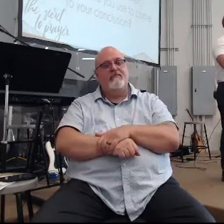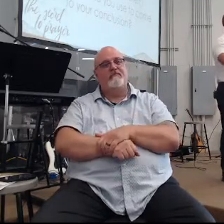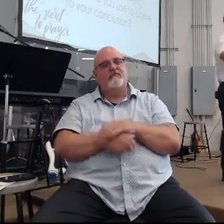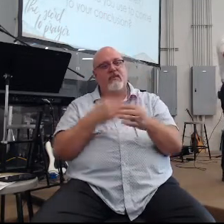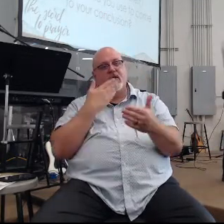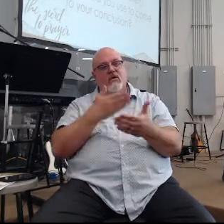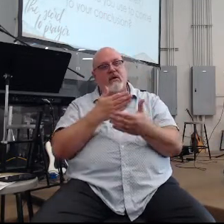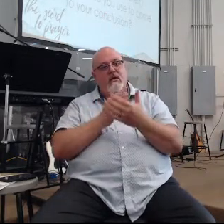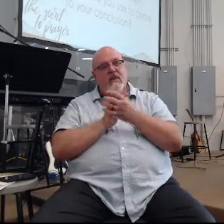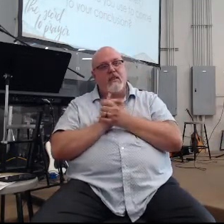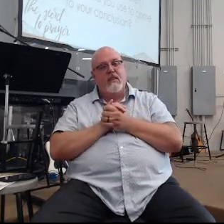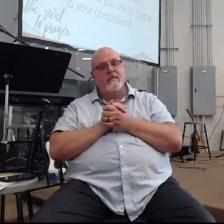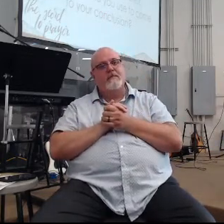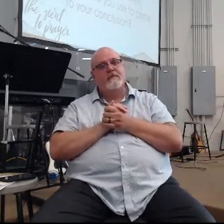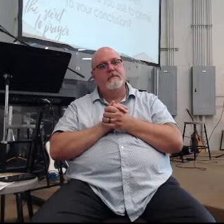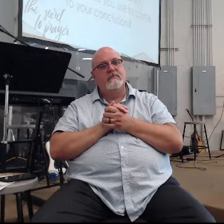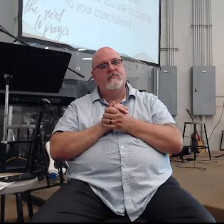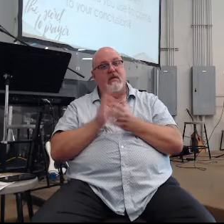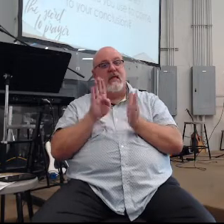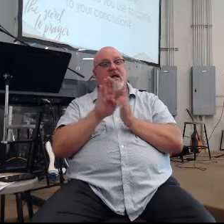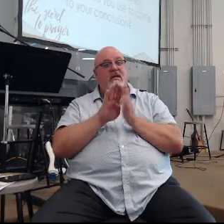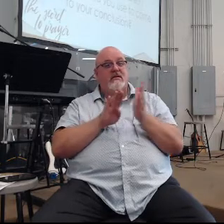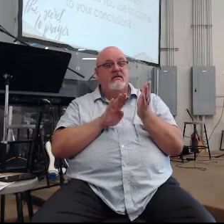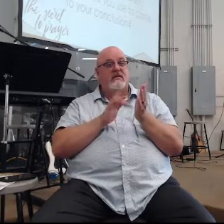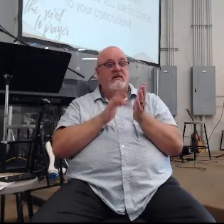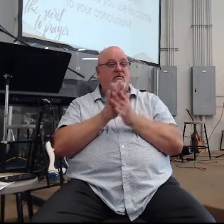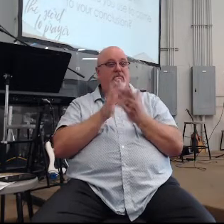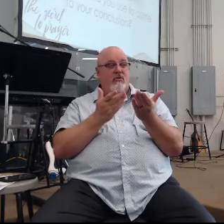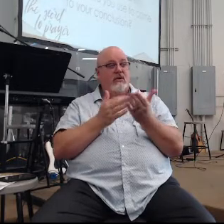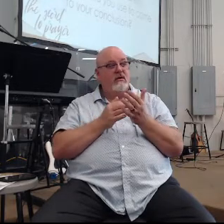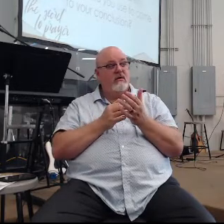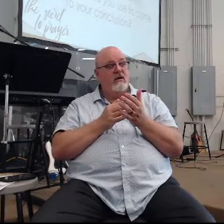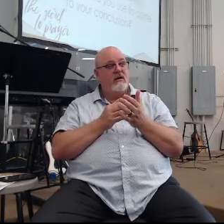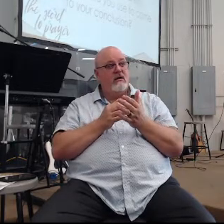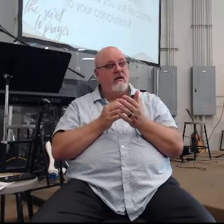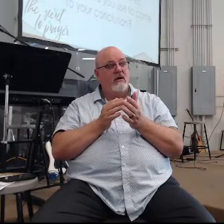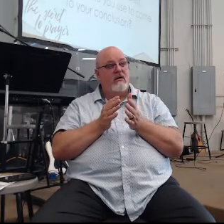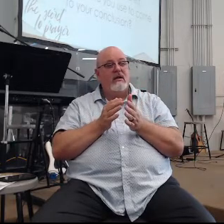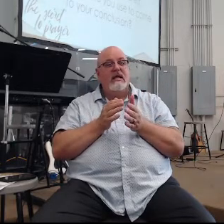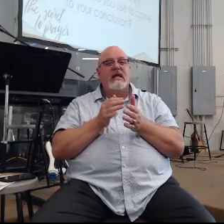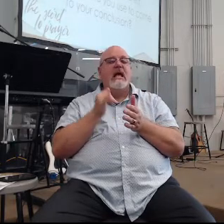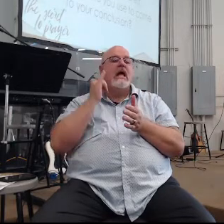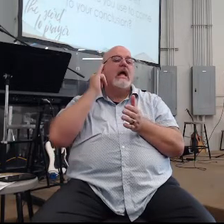good awesome because that is and that's actually a biblical struggle of faith Scott is prayer